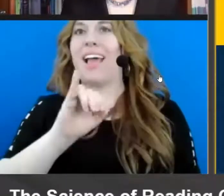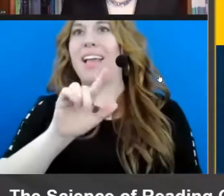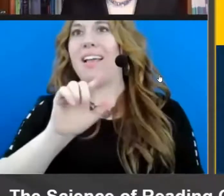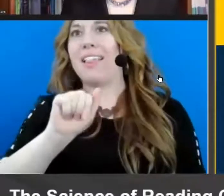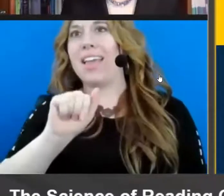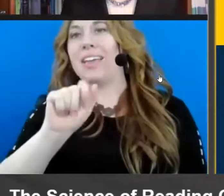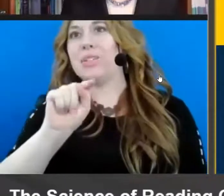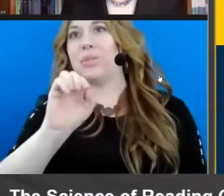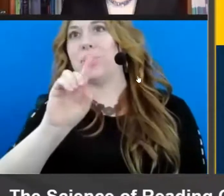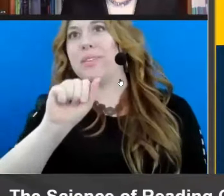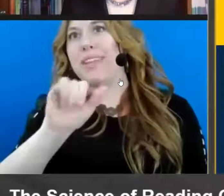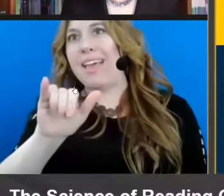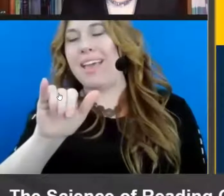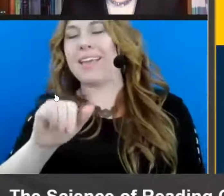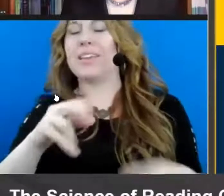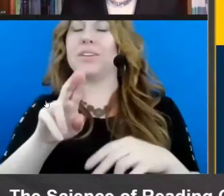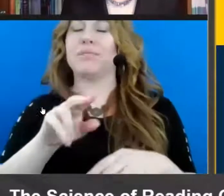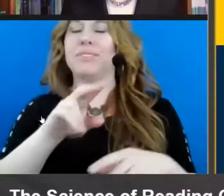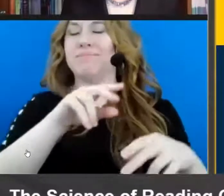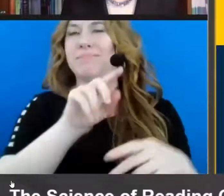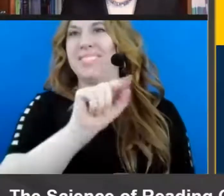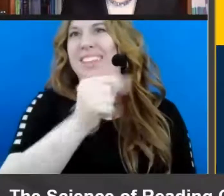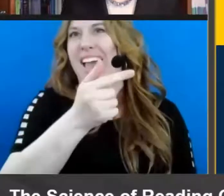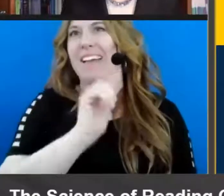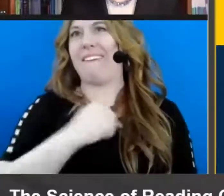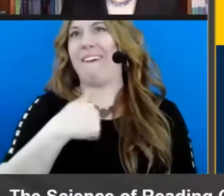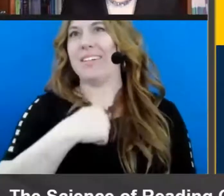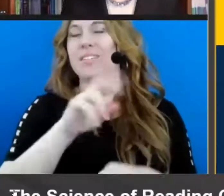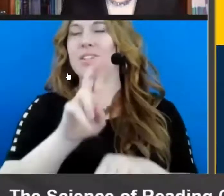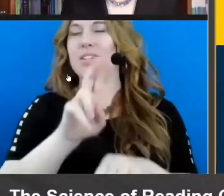and use the hashtag ILAWebinar.